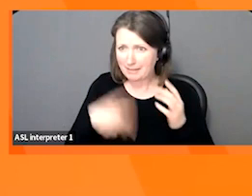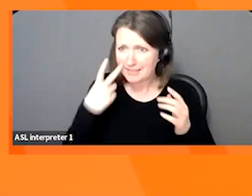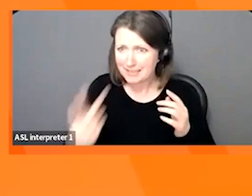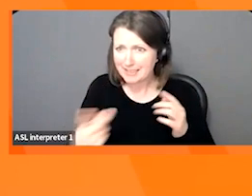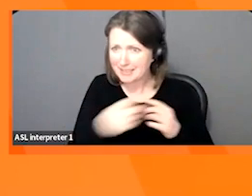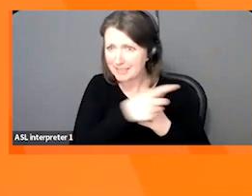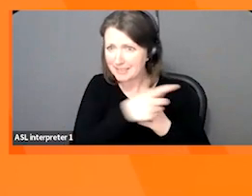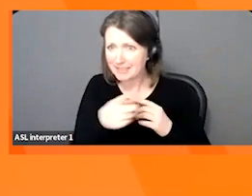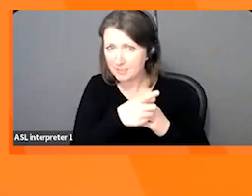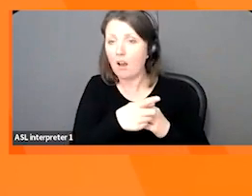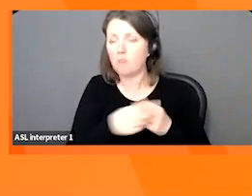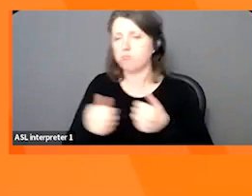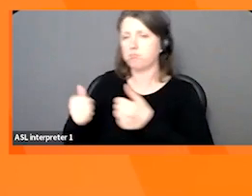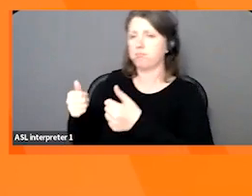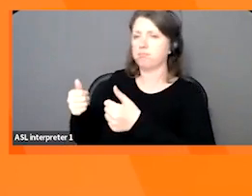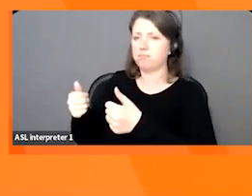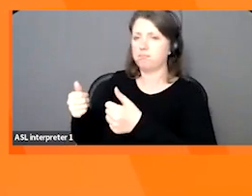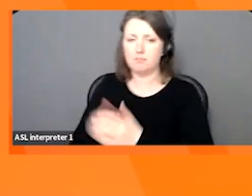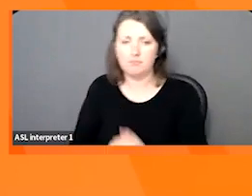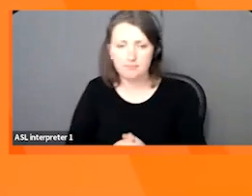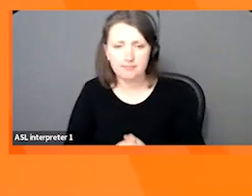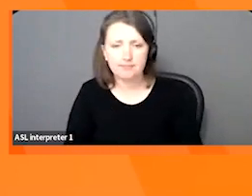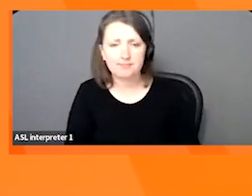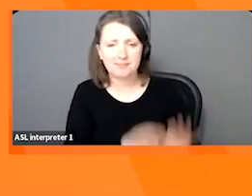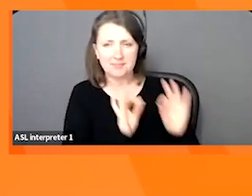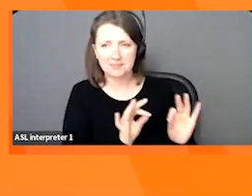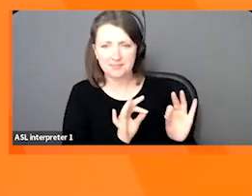All good. Okay. Excellent.